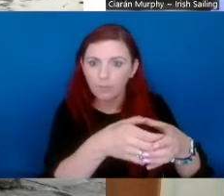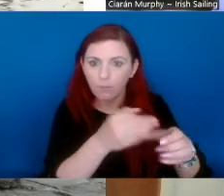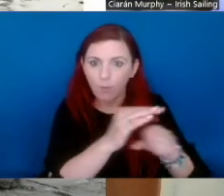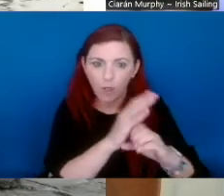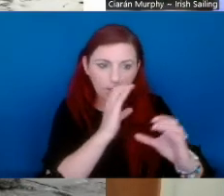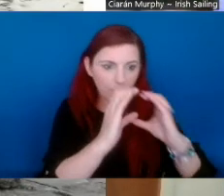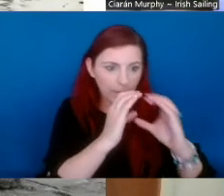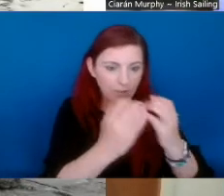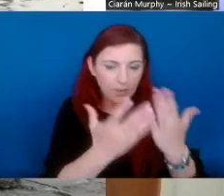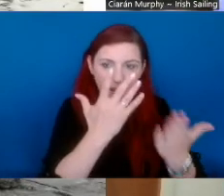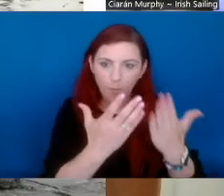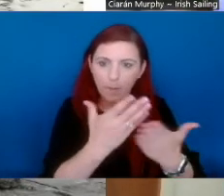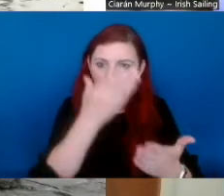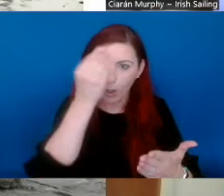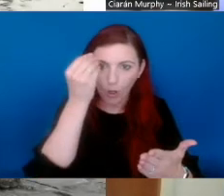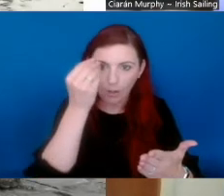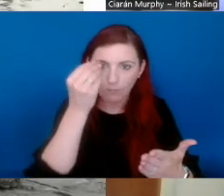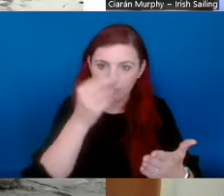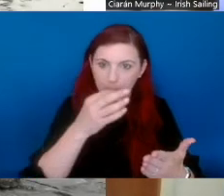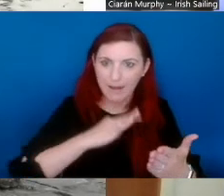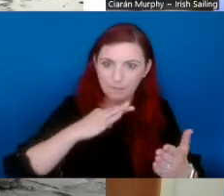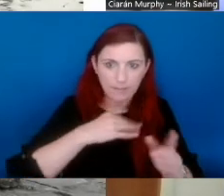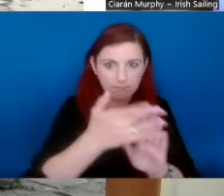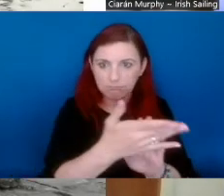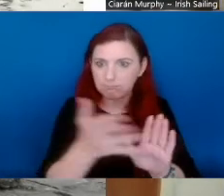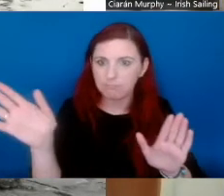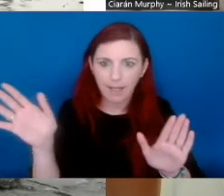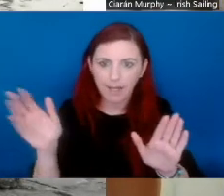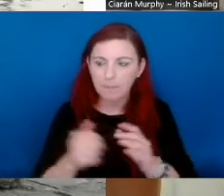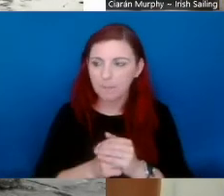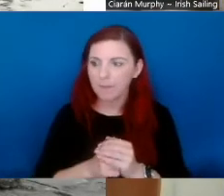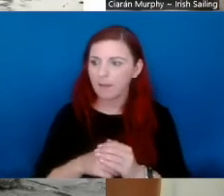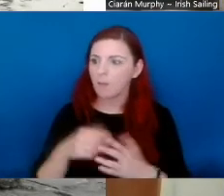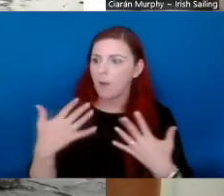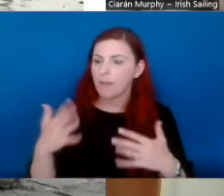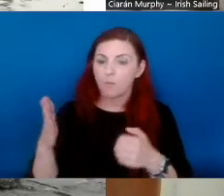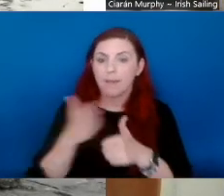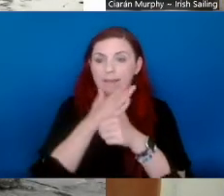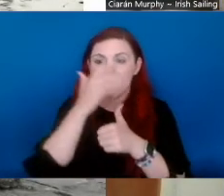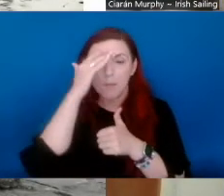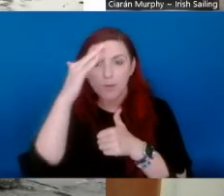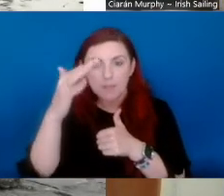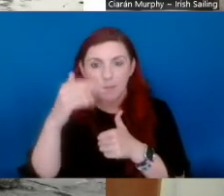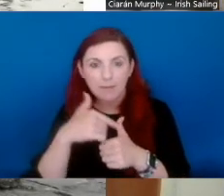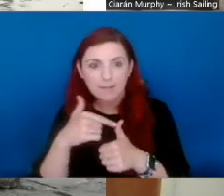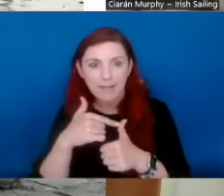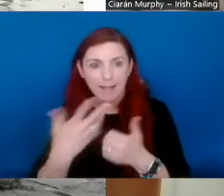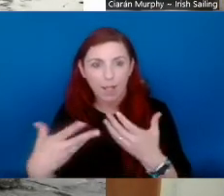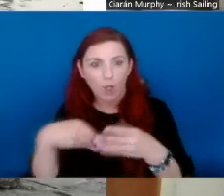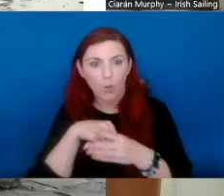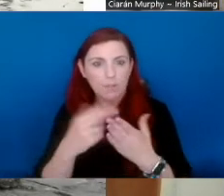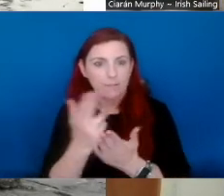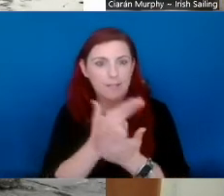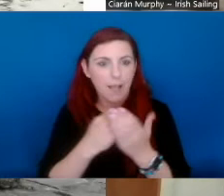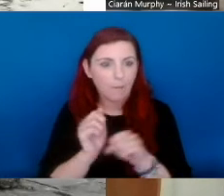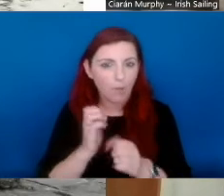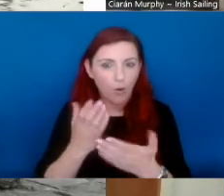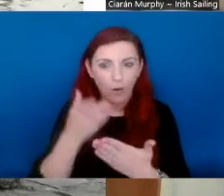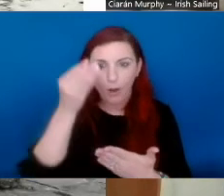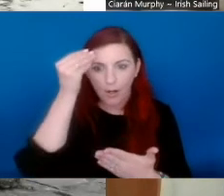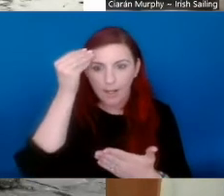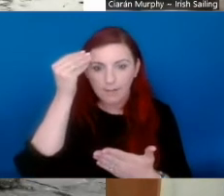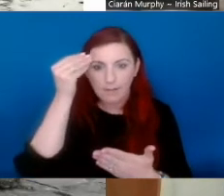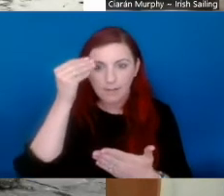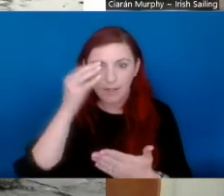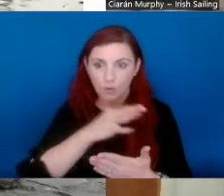how people learn. Very good. Well, that's one of the key principles, isn't it? That inclusive design for learning is